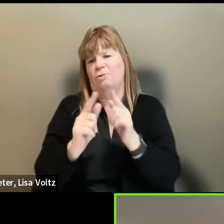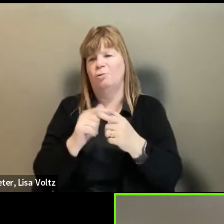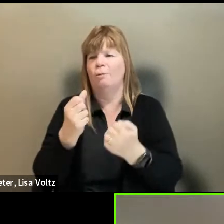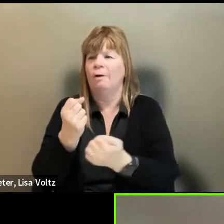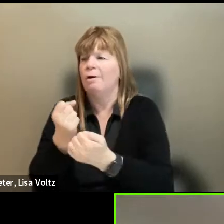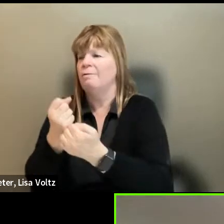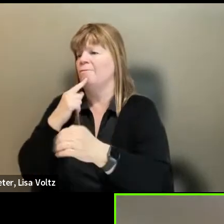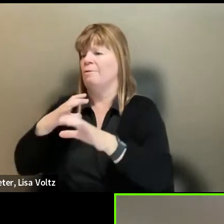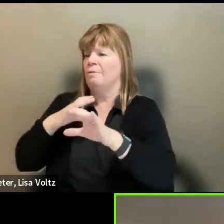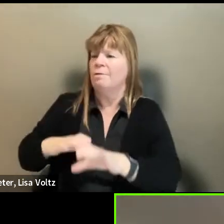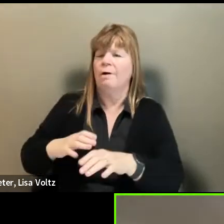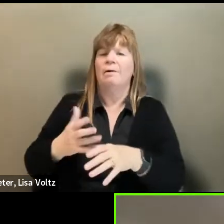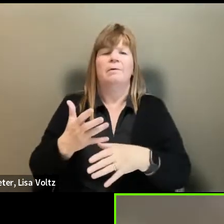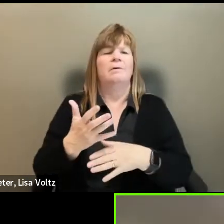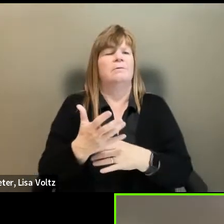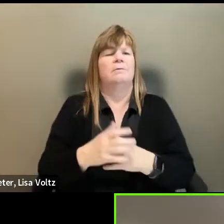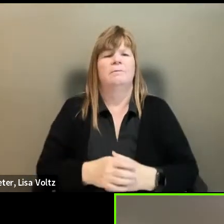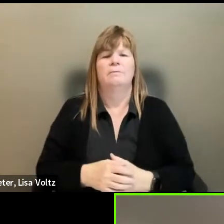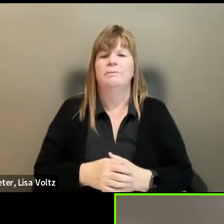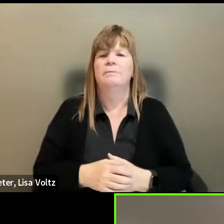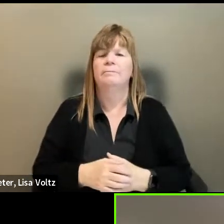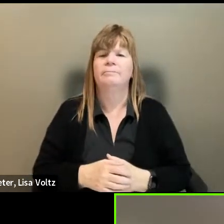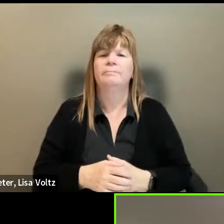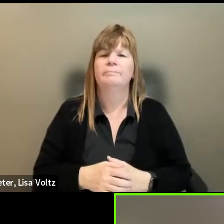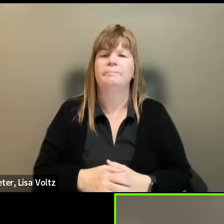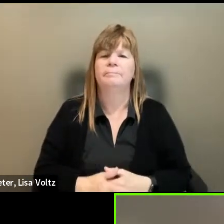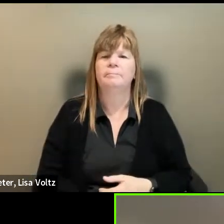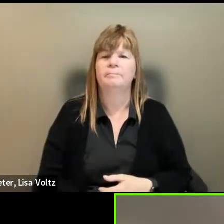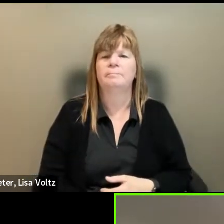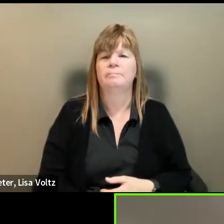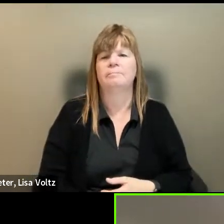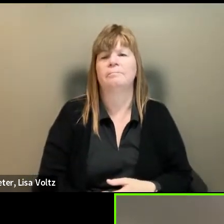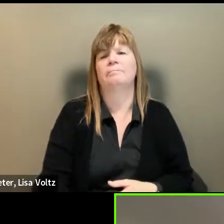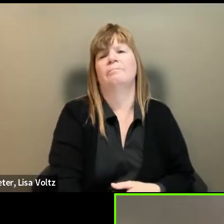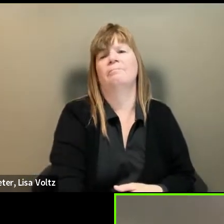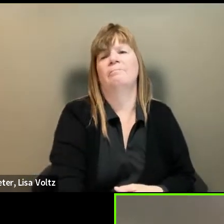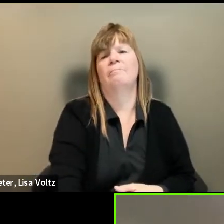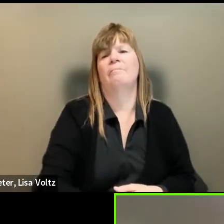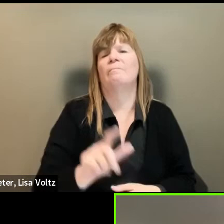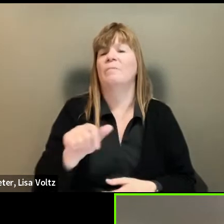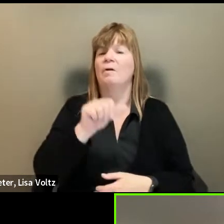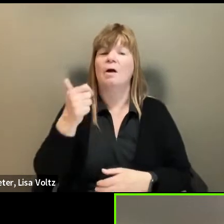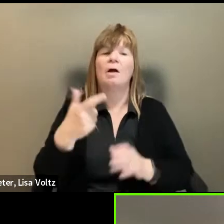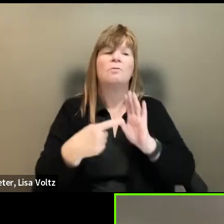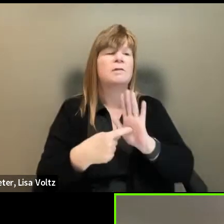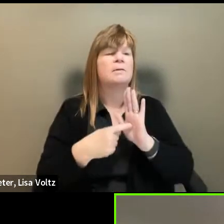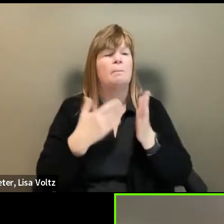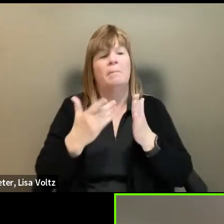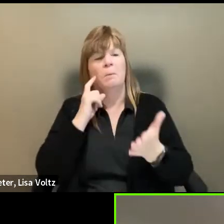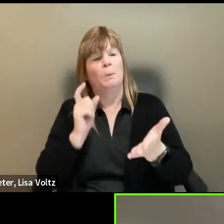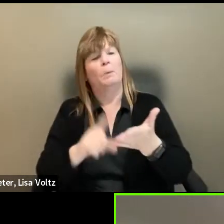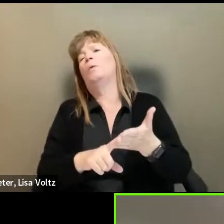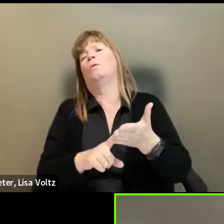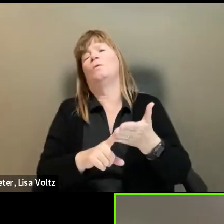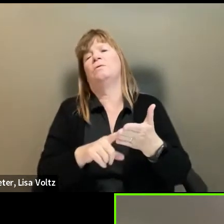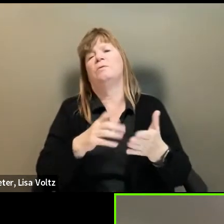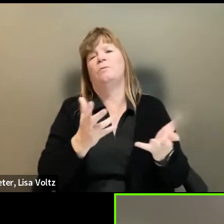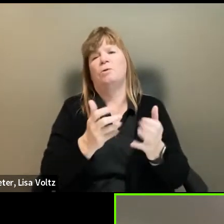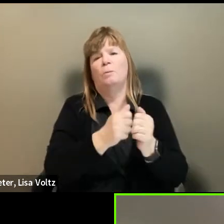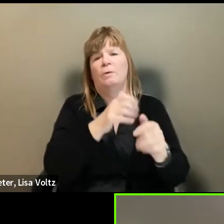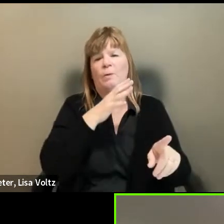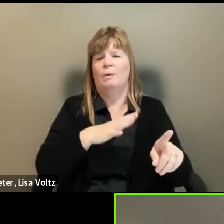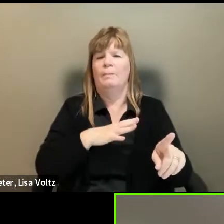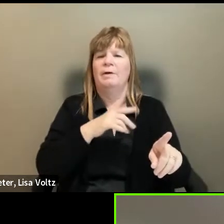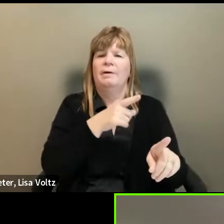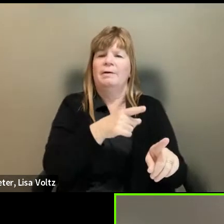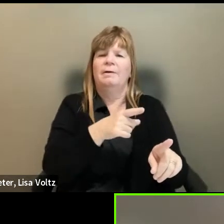a client or a customer. Um, and, uh, another example that many of us might recognize, we spoke with a woman, um, who